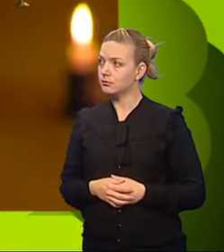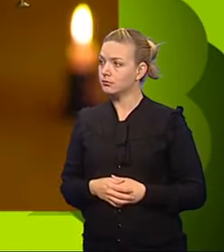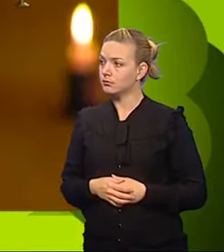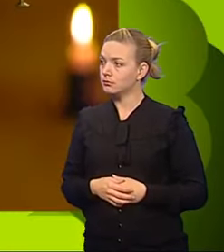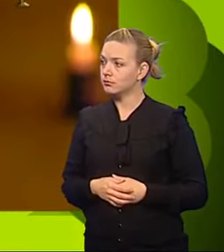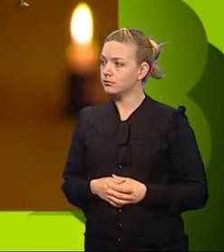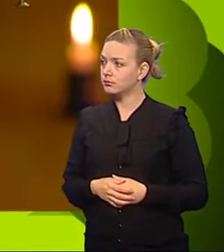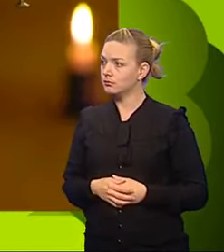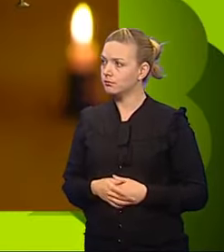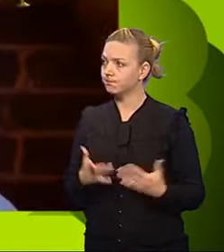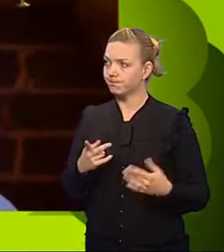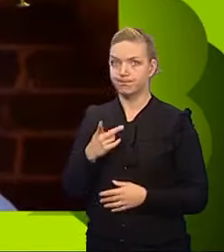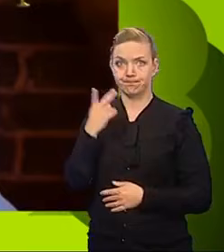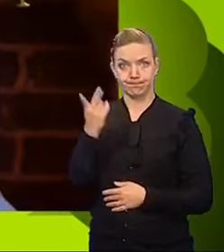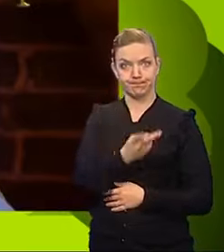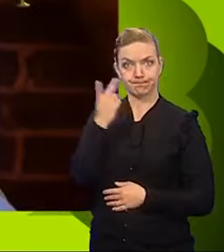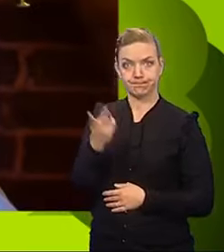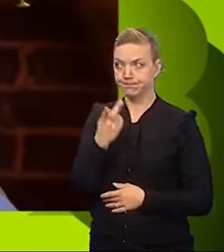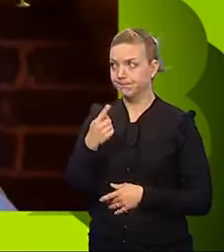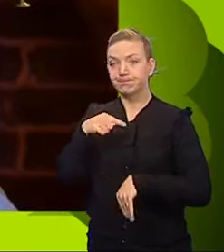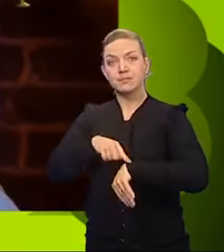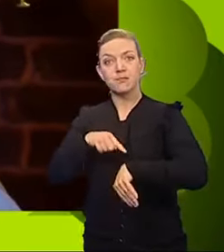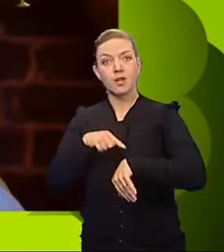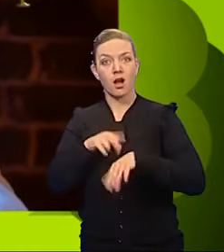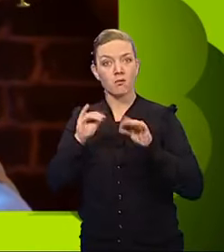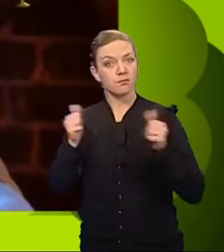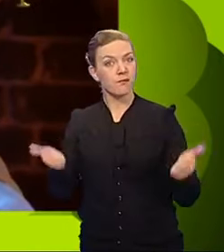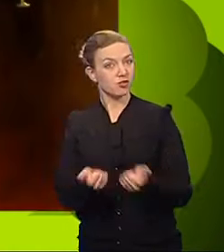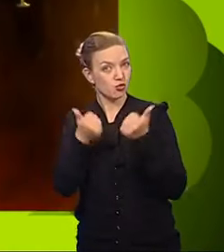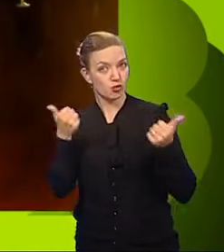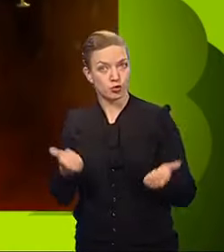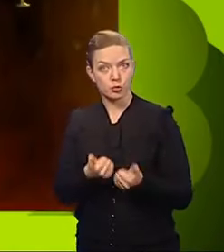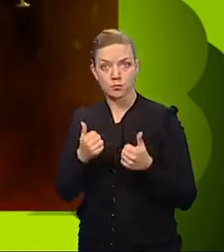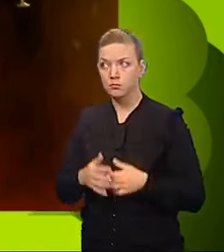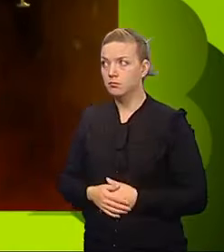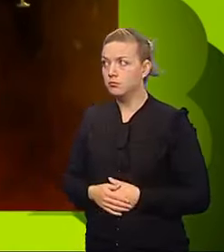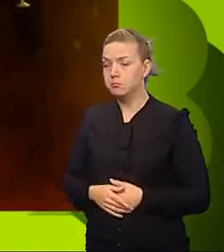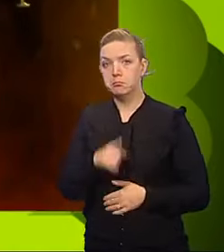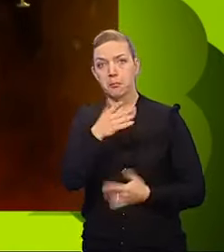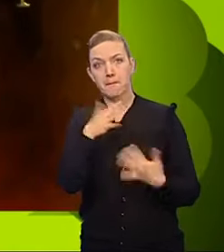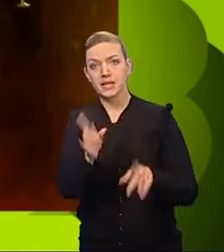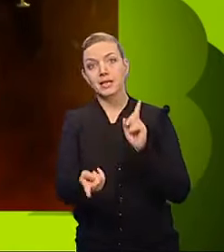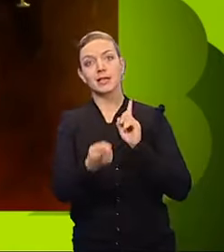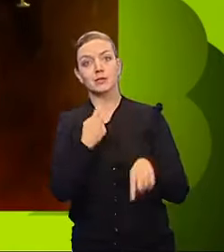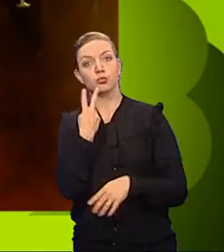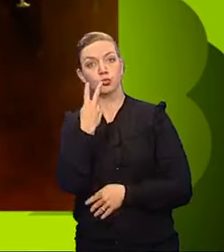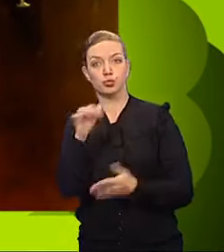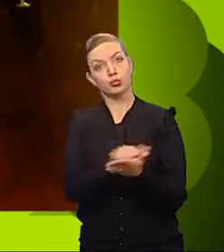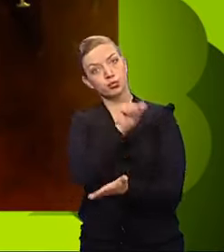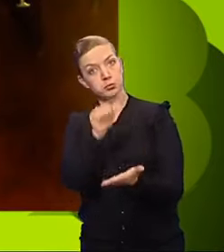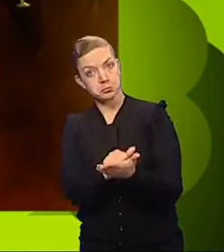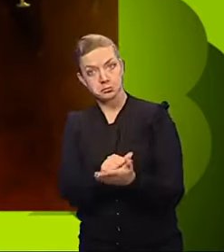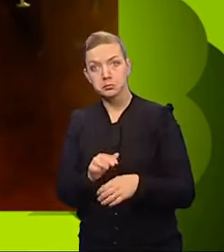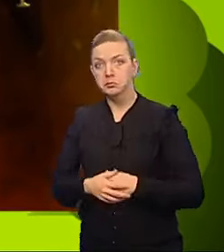Brianna and Marcel, your time is up. Brianna, you answered two questions